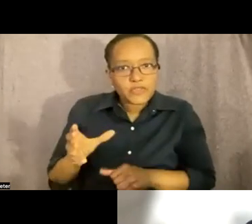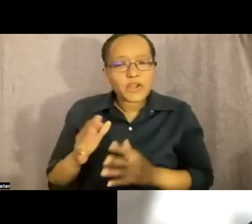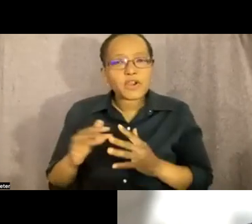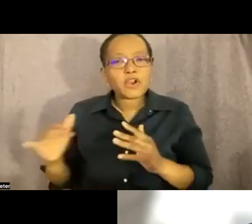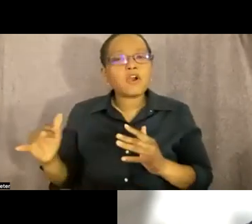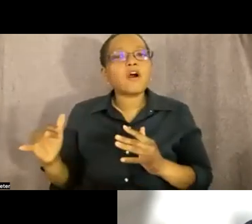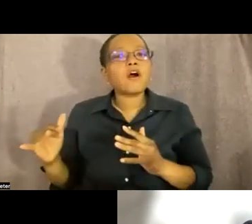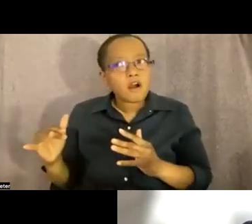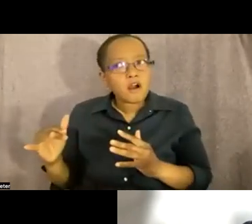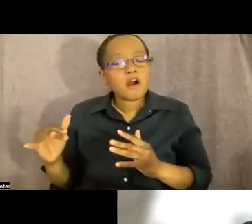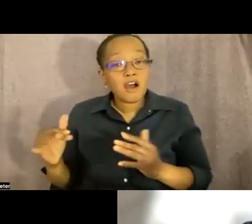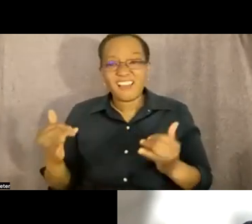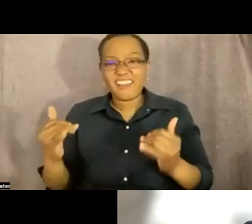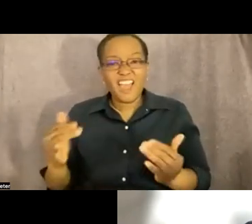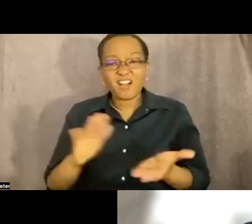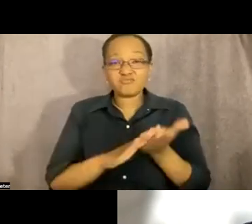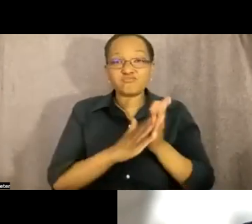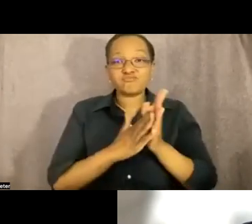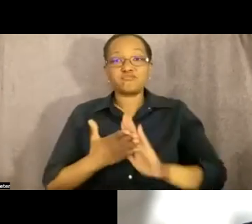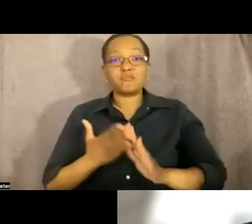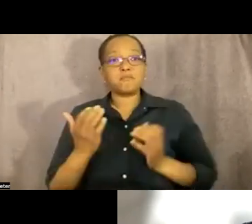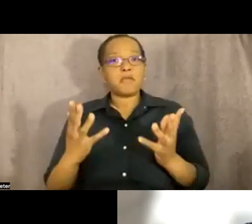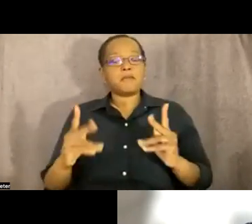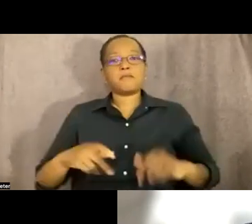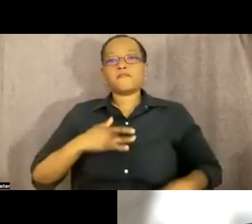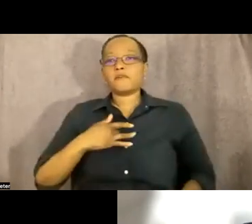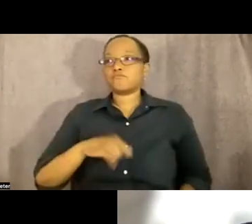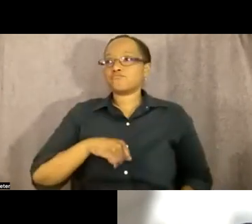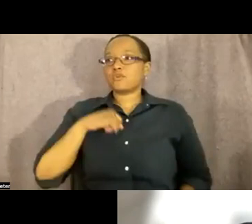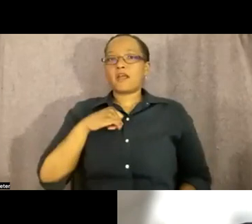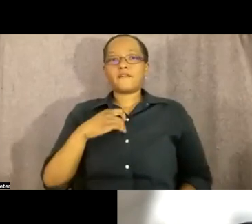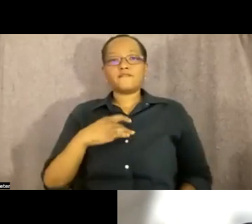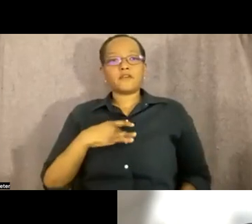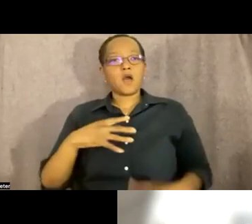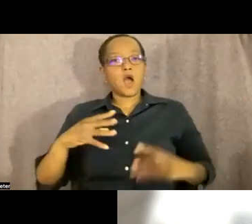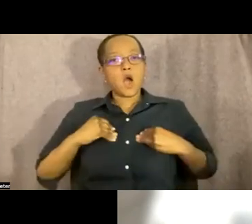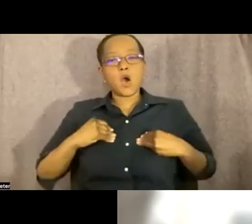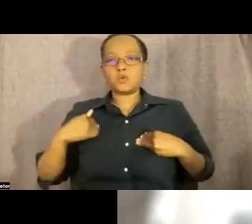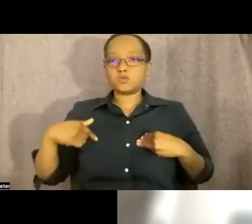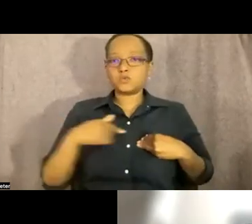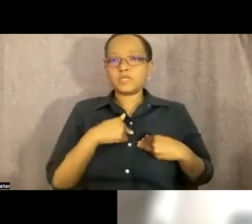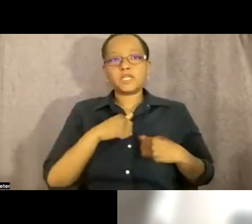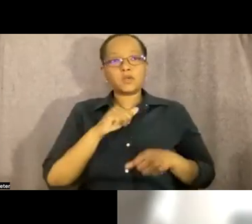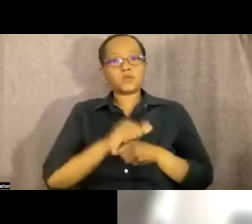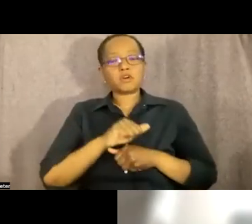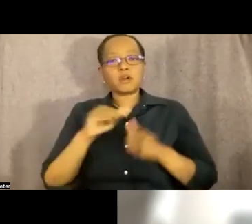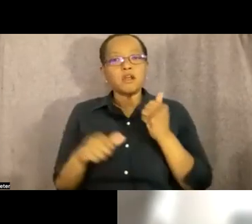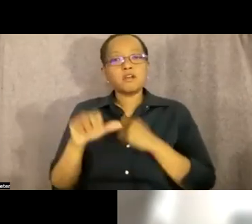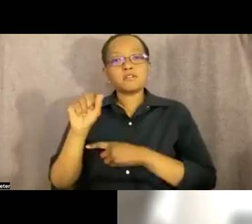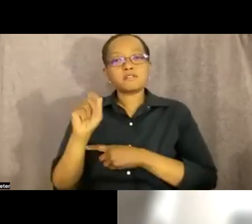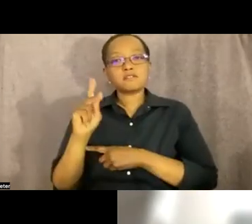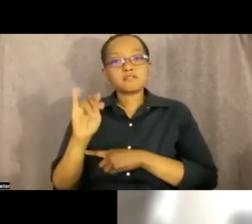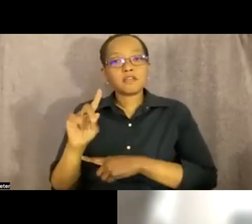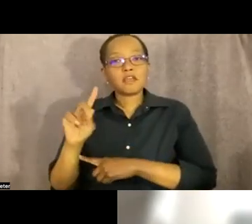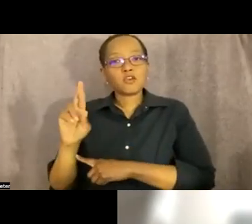very proud there's a lot of ownership of everyone who works here taking ownership of we are theater people's market um and also yeah like it's kind